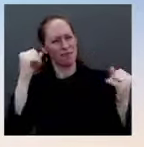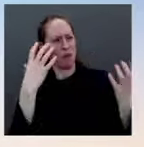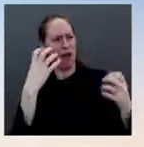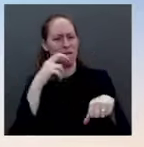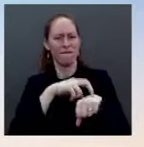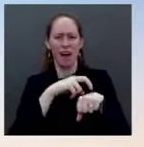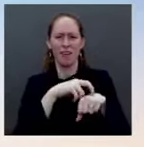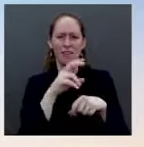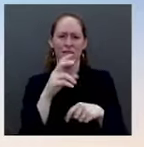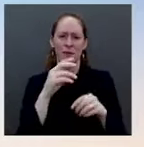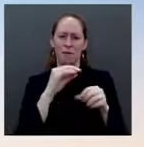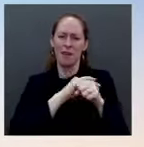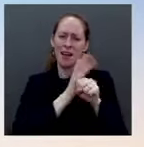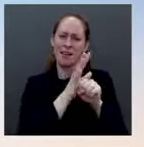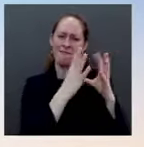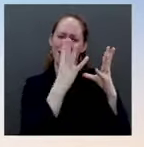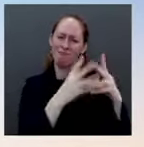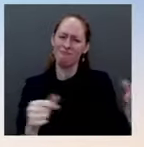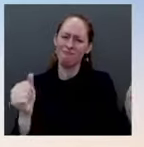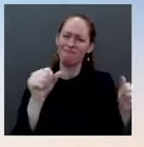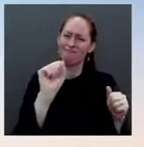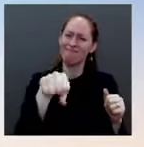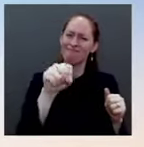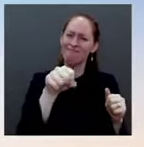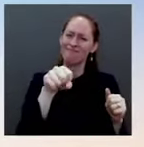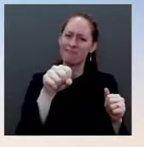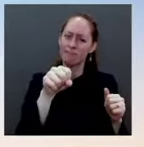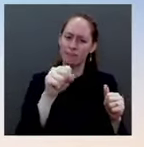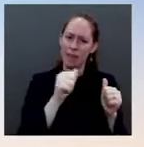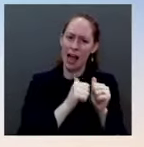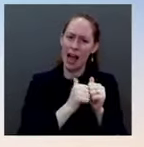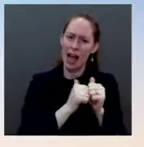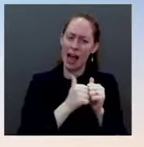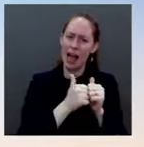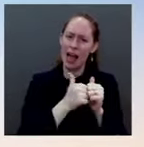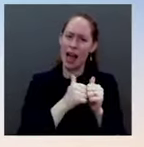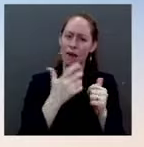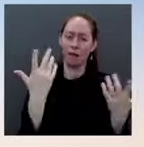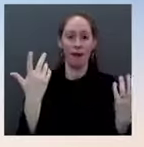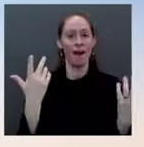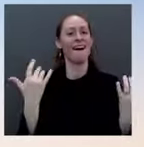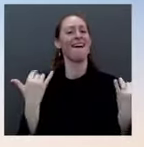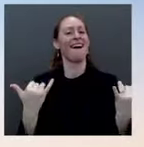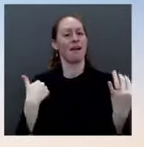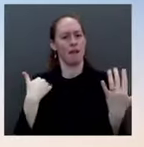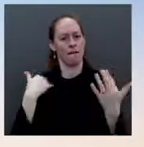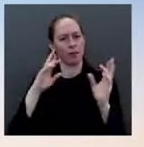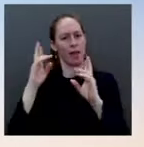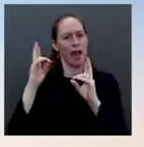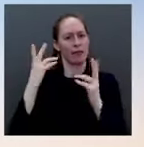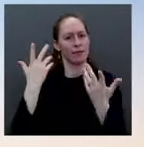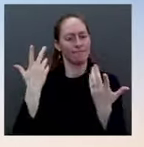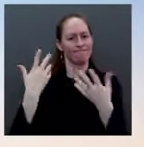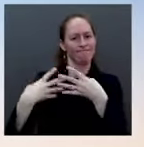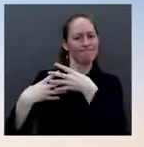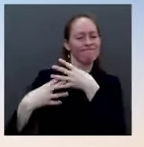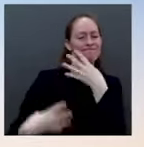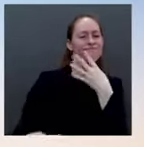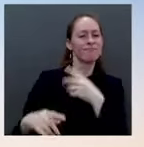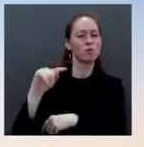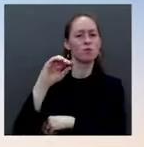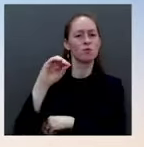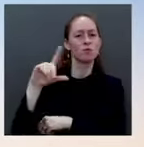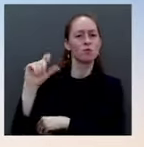And to reduce hospitalization, to reduce the chance of death, to purchase large quantities of treatment